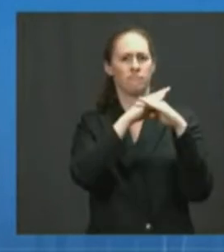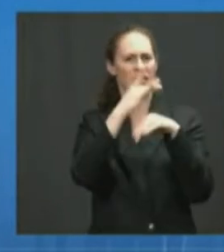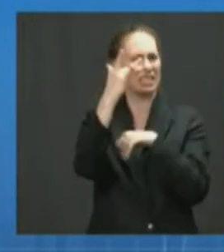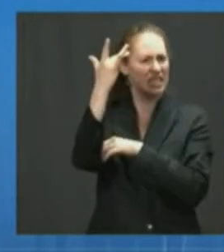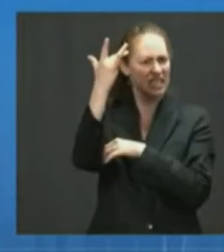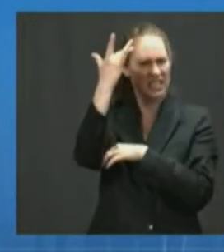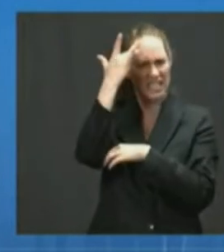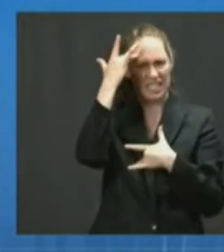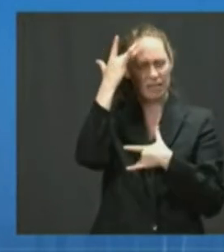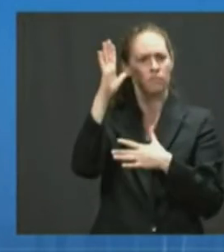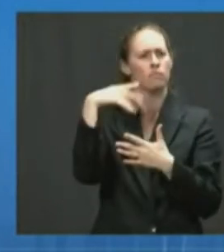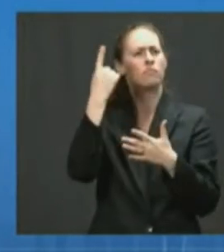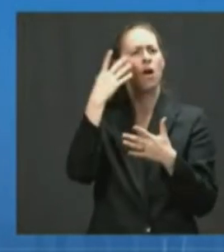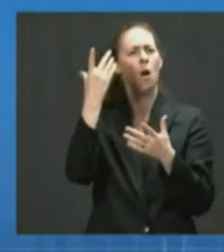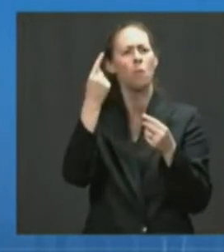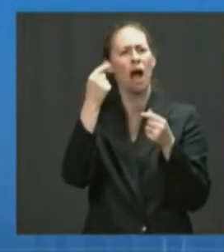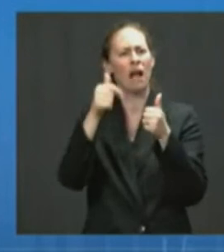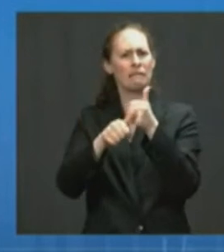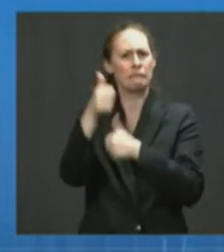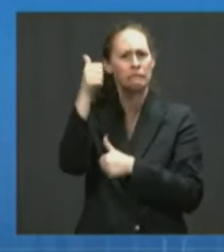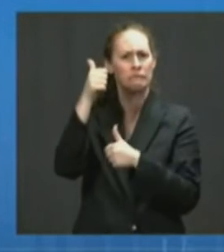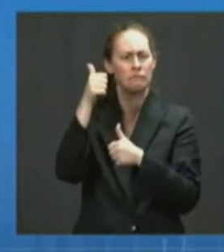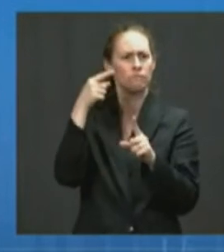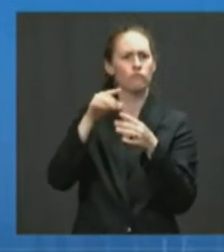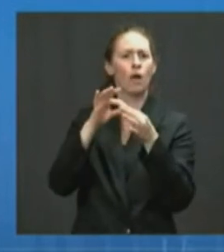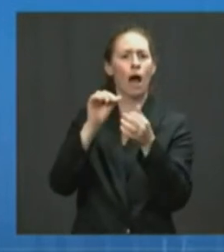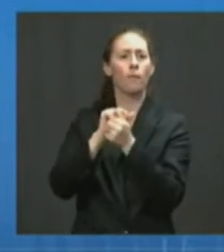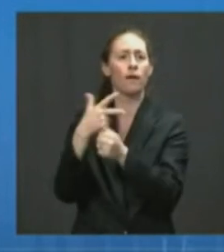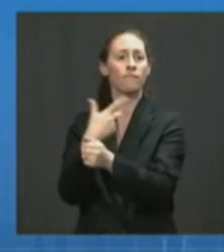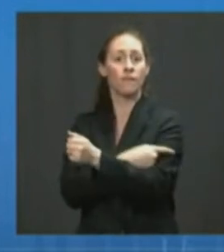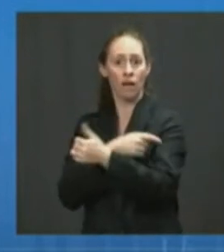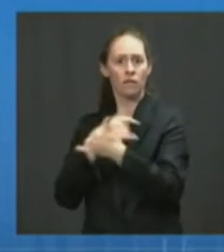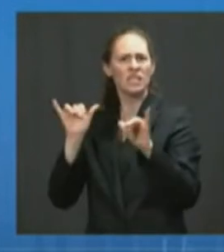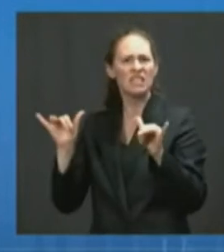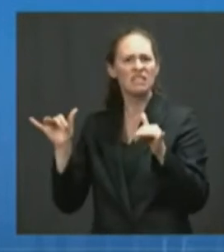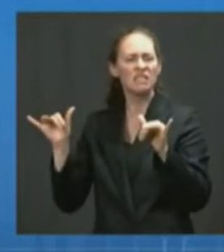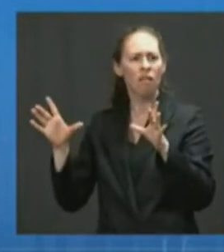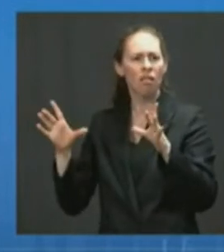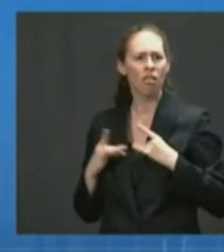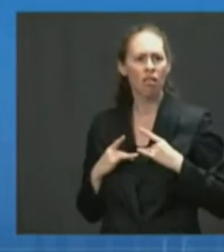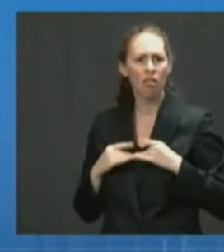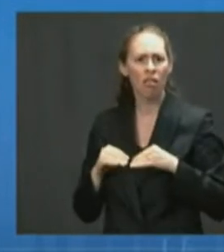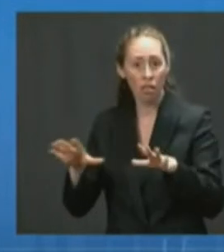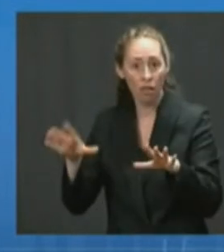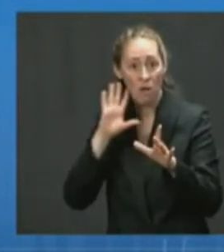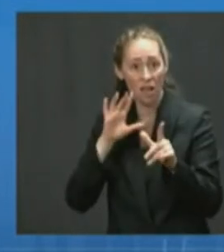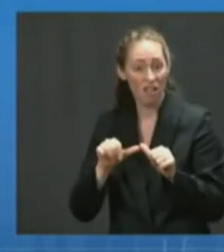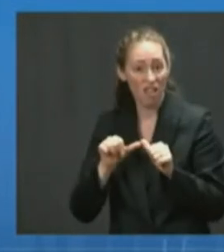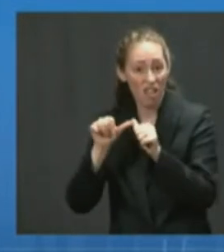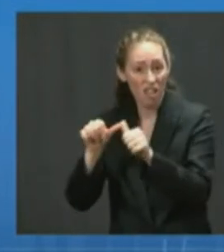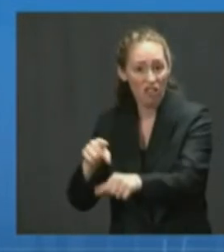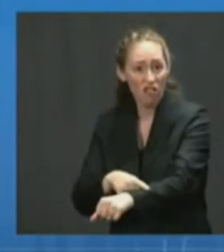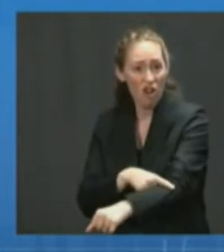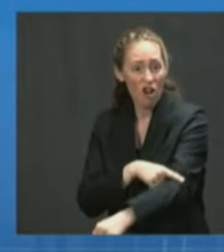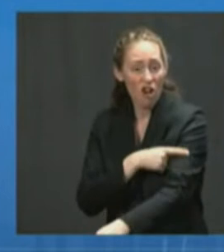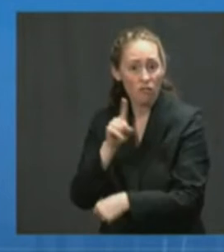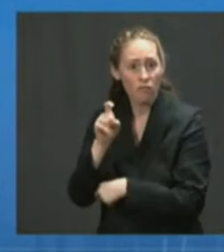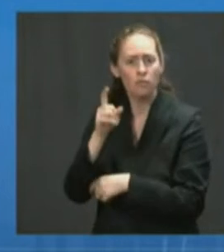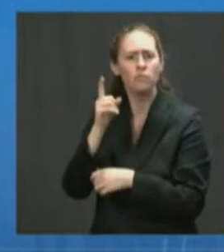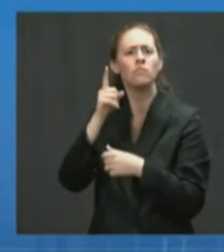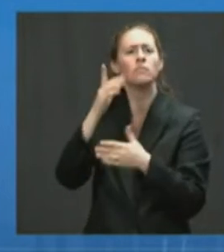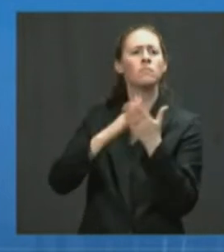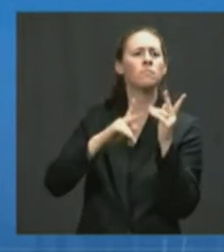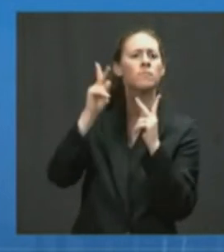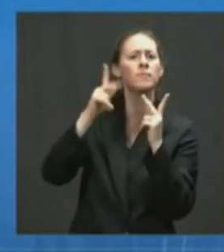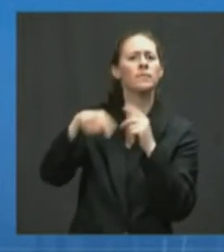breakthrough cases resulting in long COVID is. And given how recently people have been vaccinated, how long might it take to start